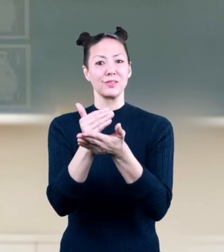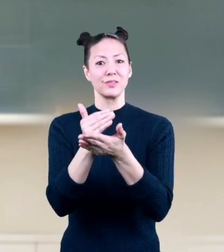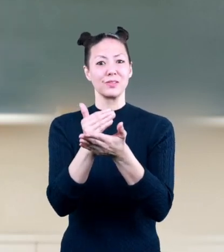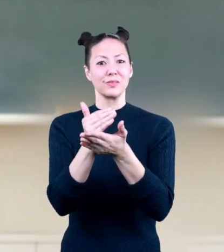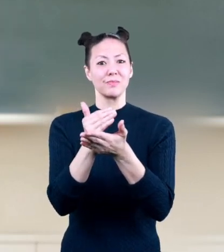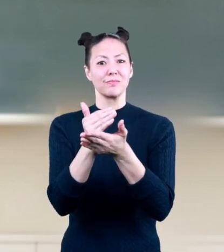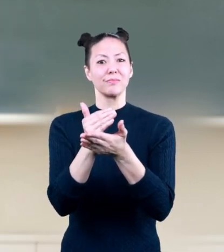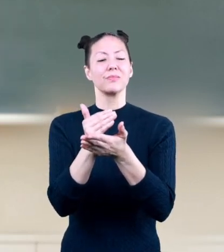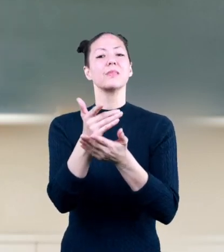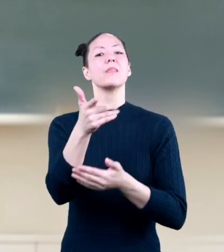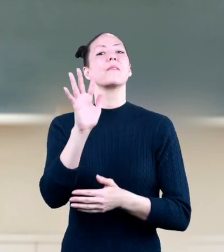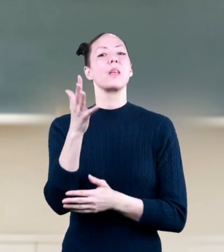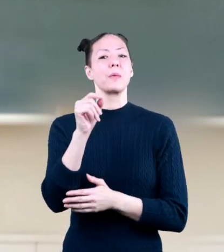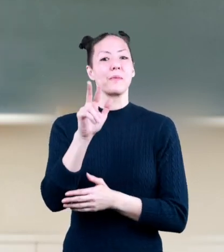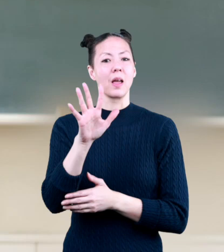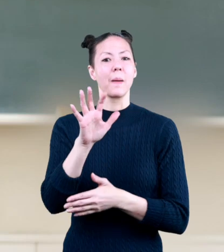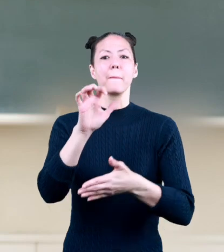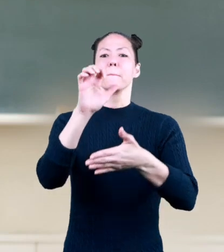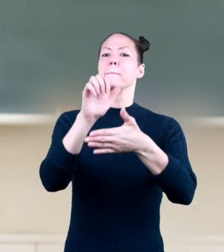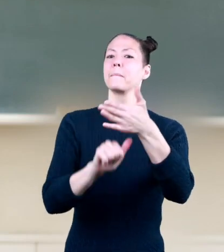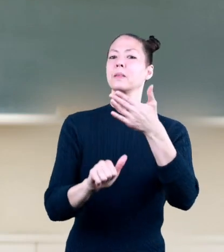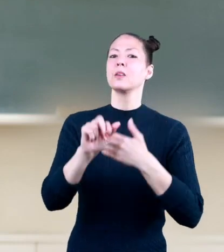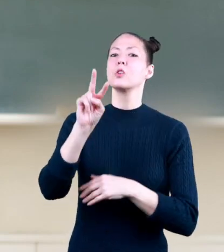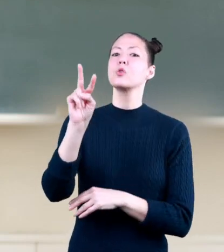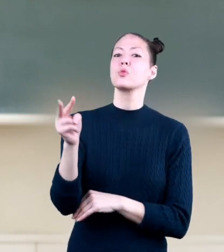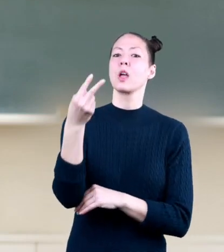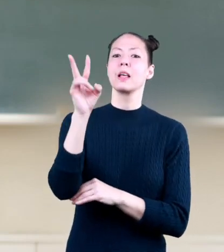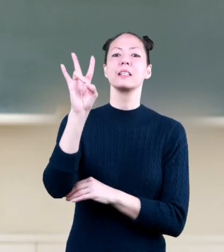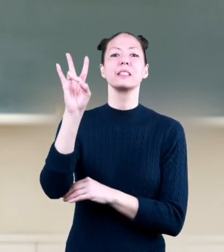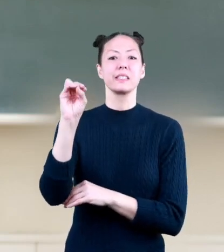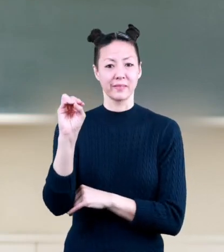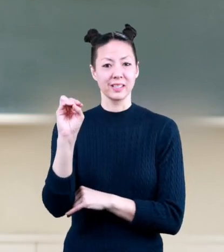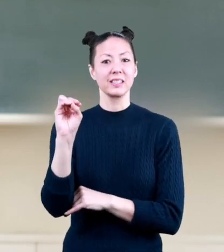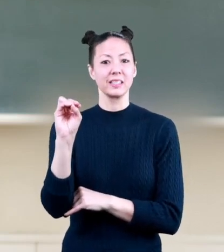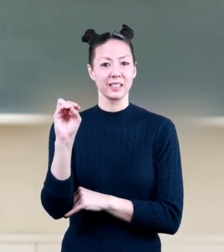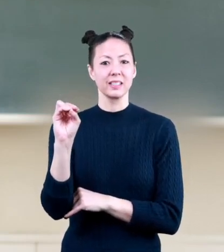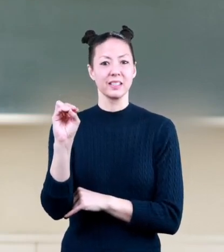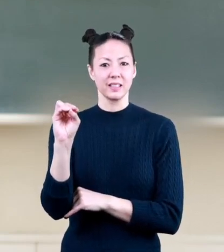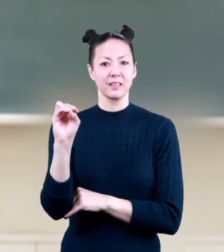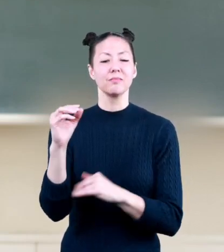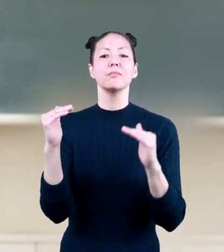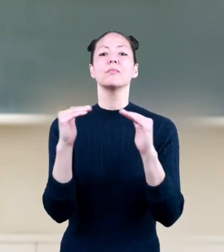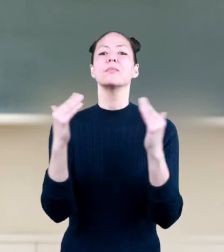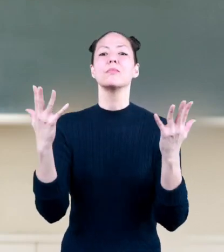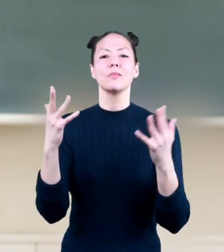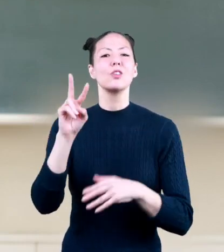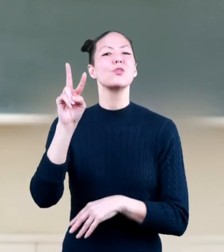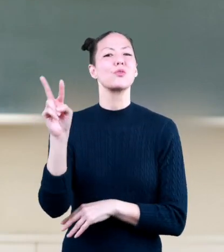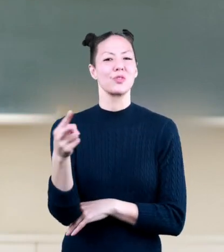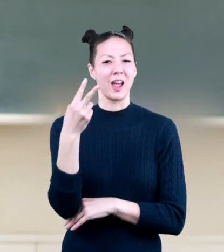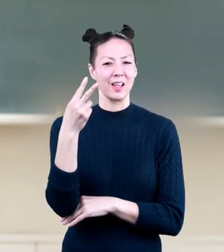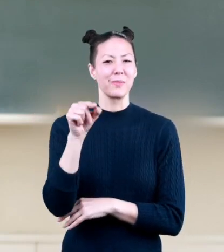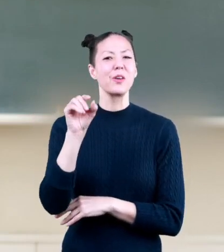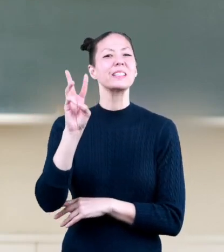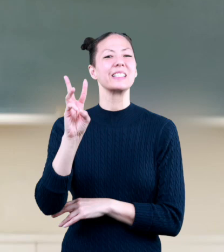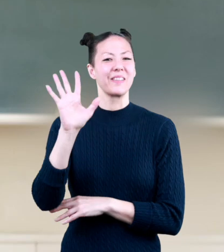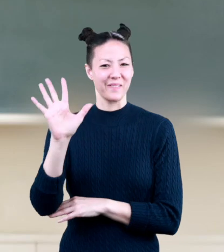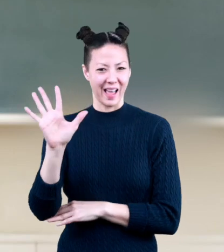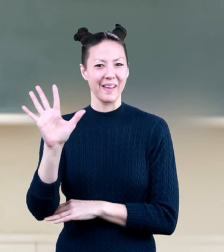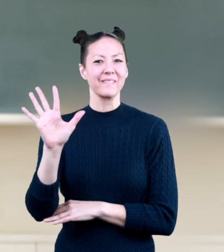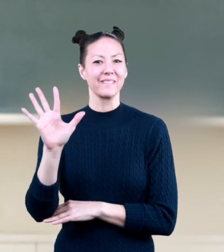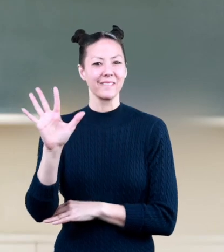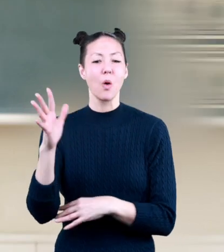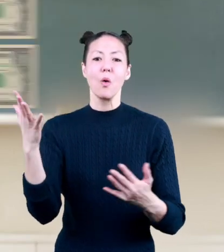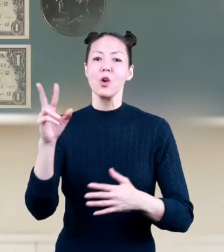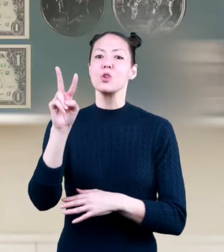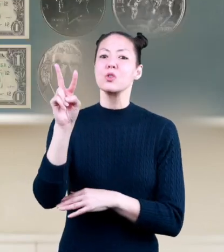look like this five point three five minus two point seven zero equals two point six